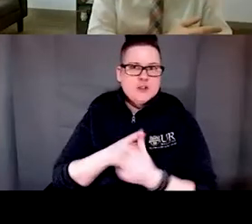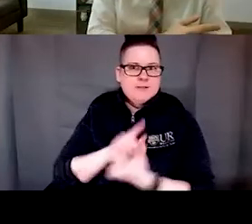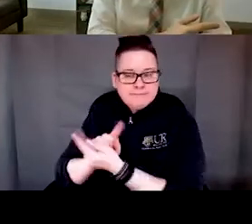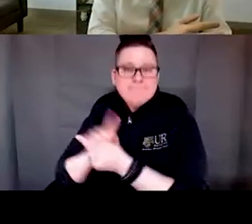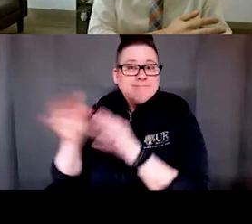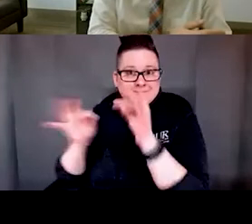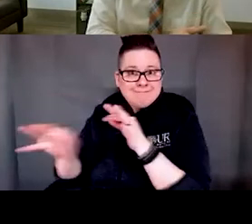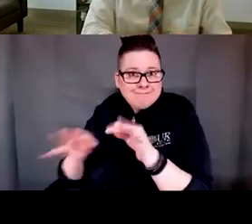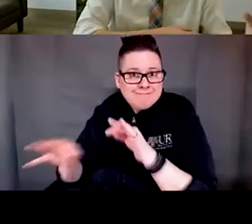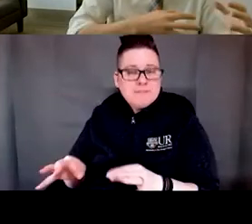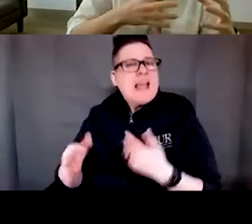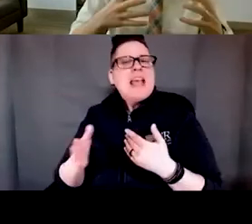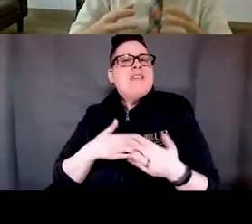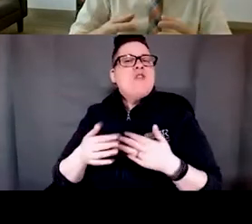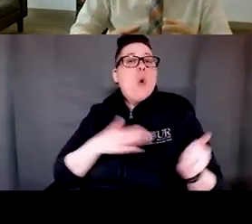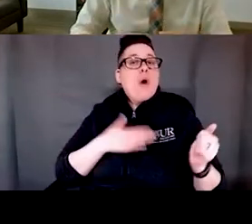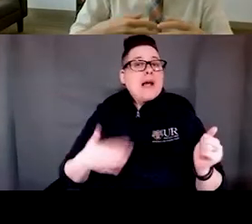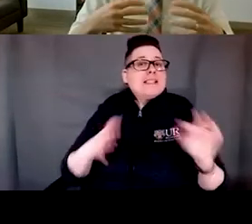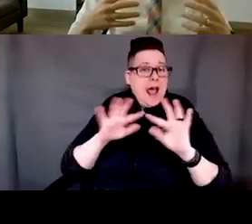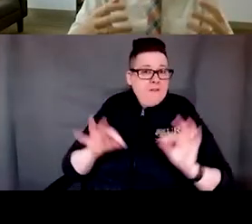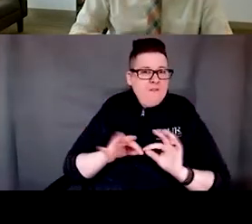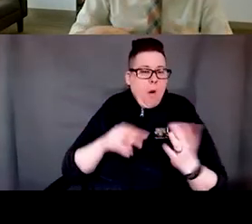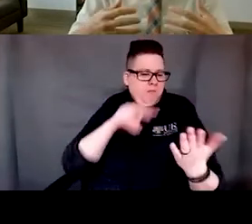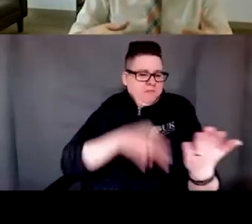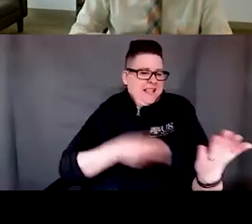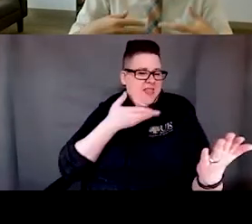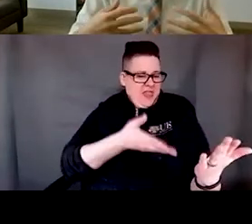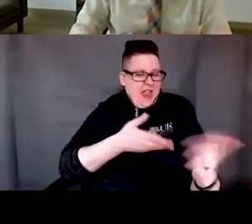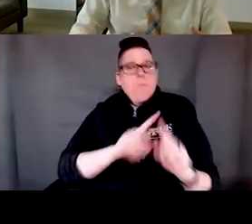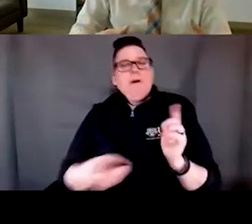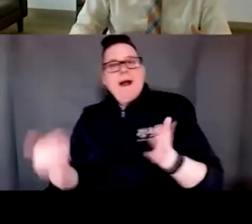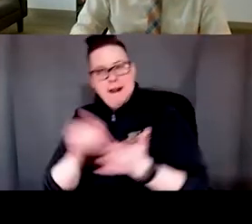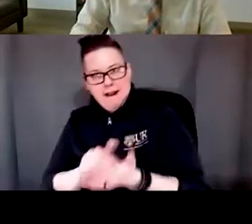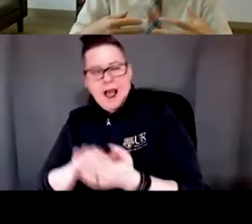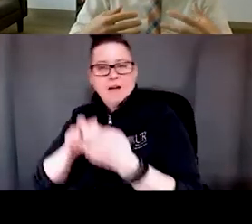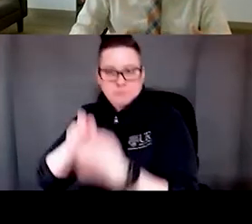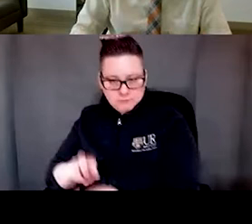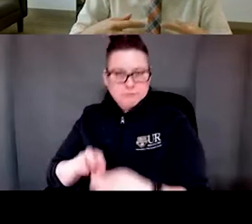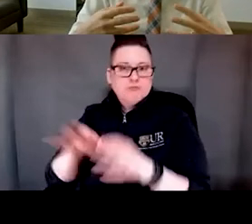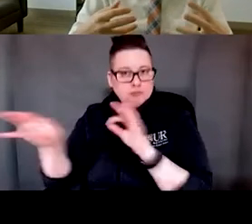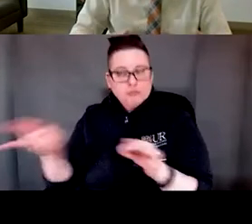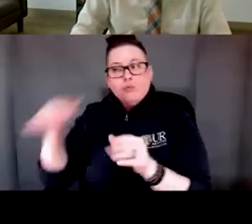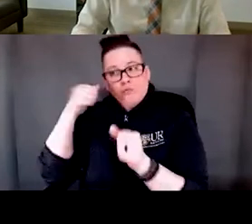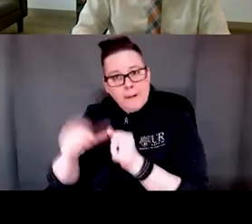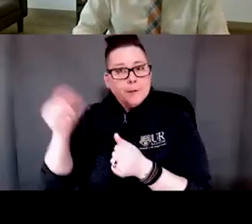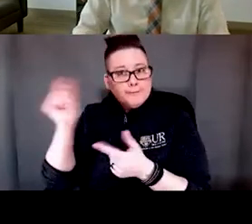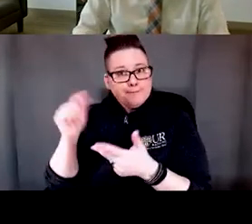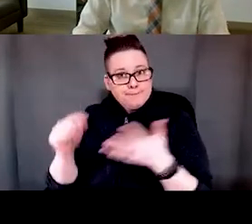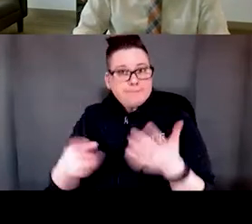we detailed that in the consent form, it's always good to have reinforcement, to reinforce what